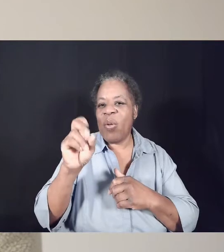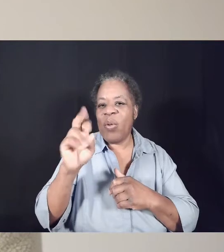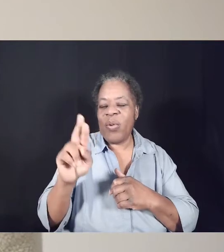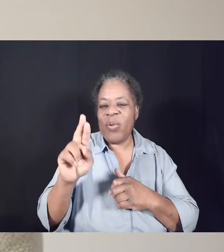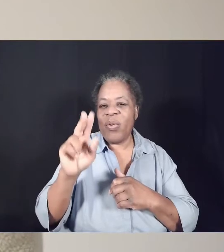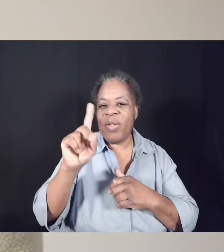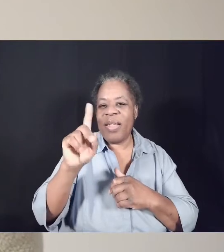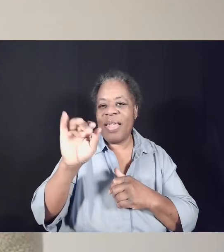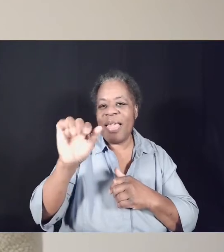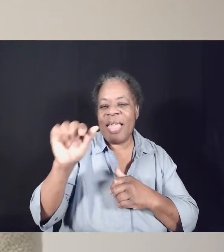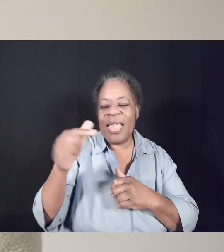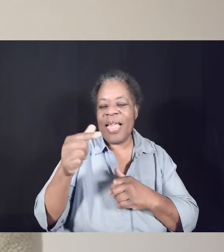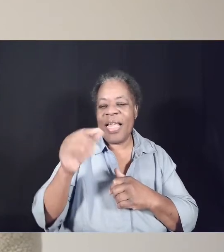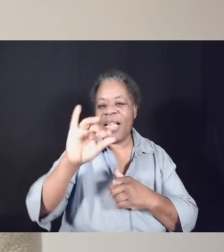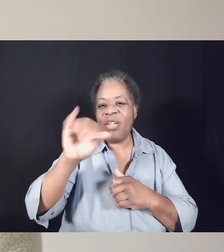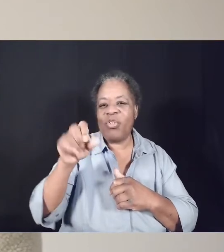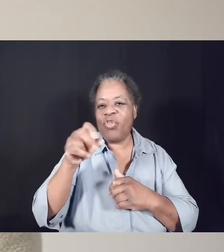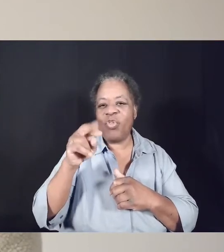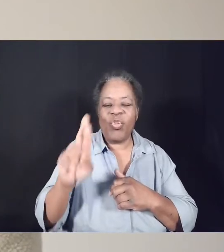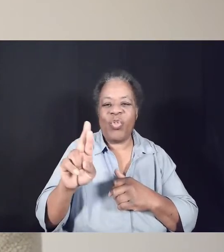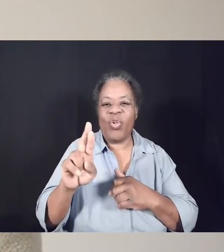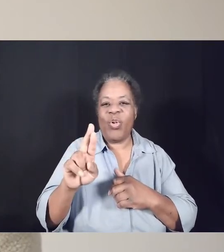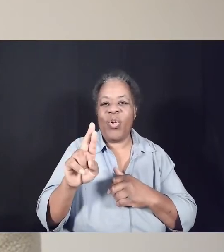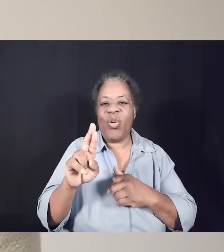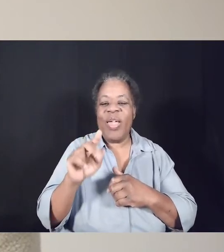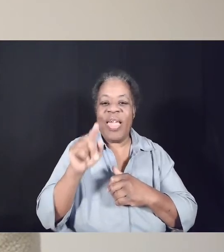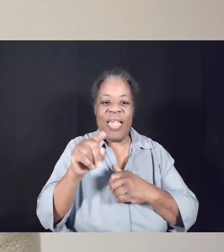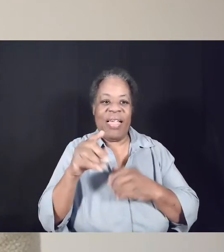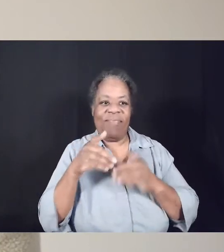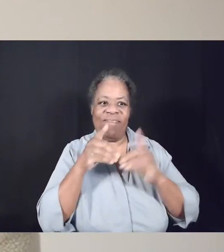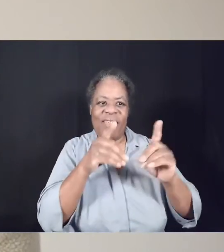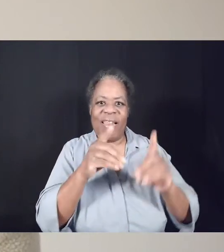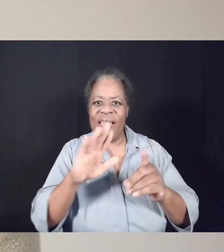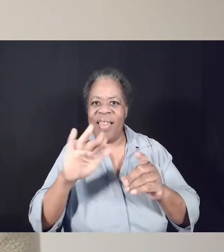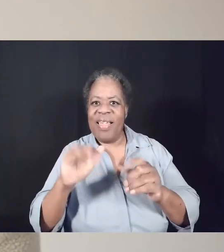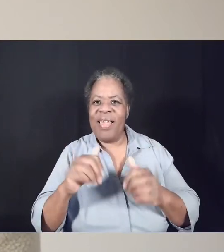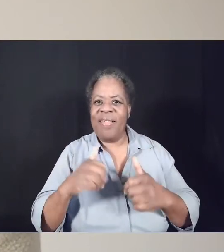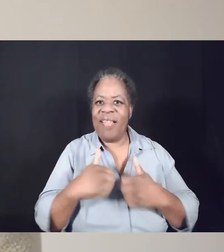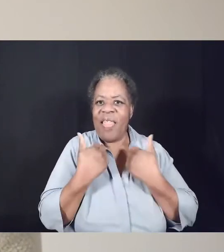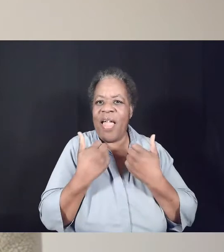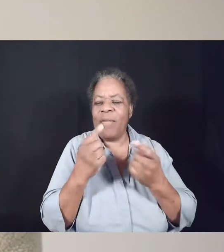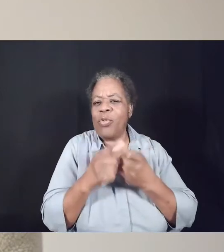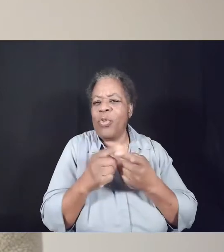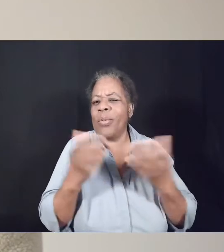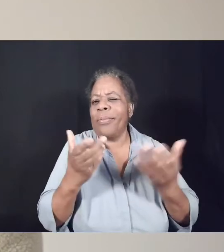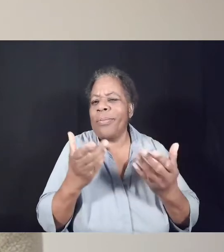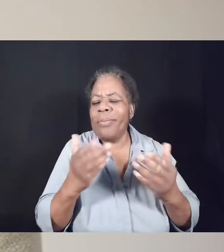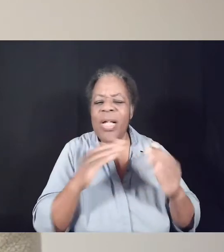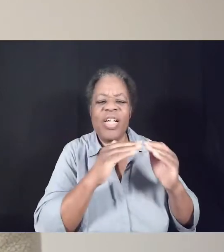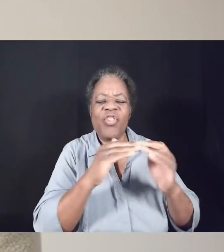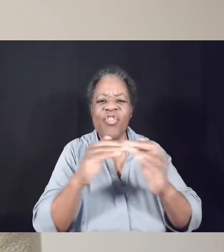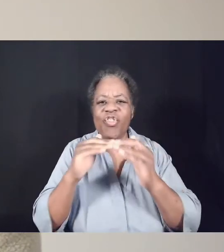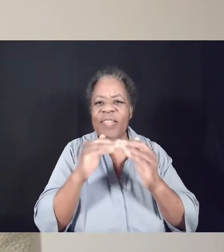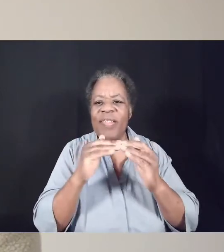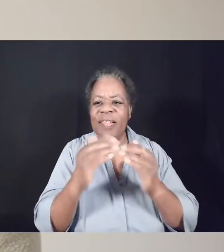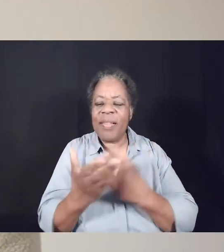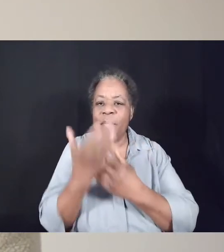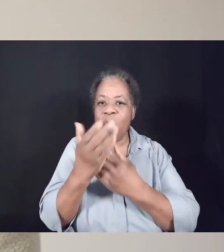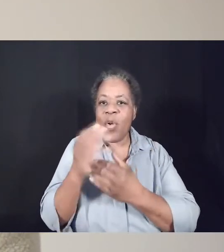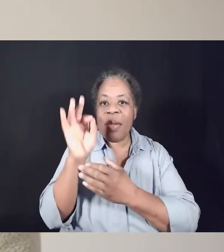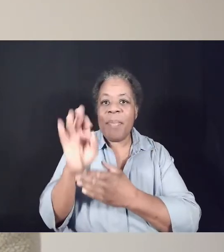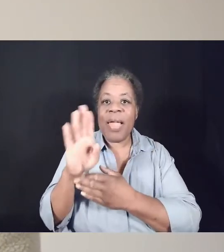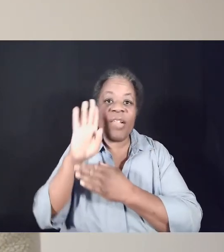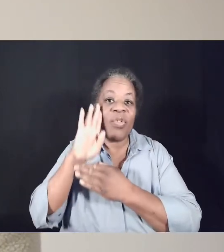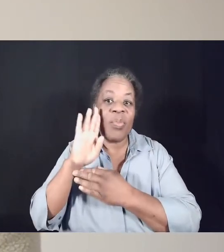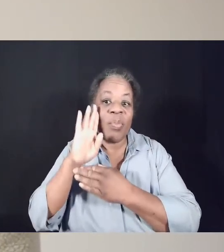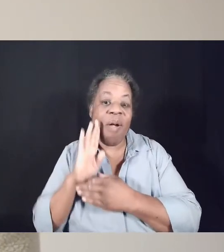King dedicated his life to, justice. Pastor Brian will be teaching today out of Isaiah 42 as we find ourselves in week 2